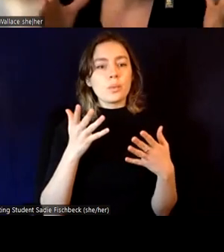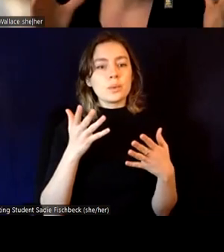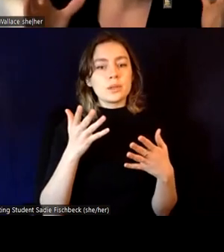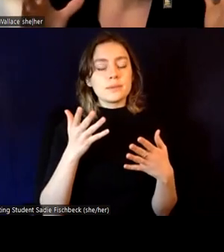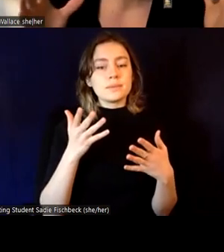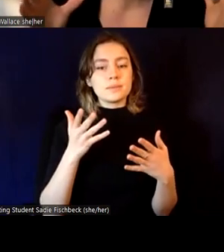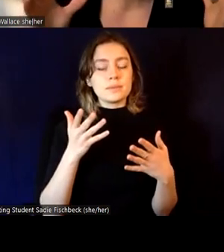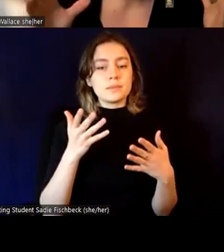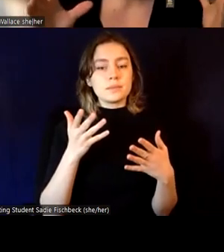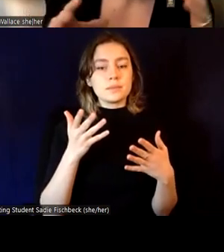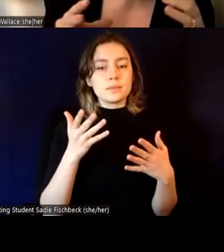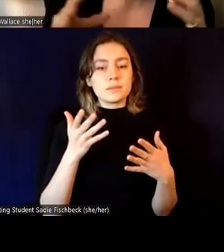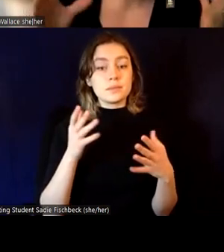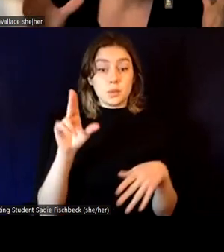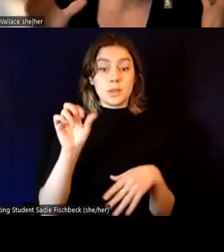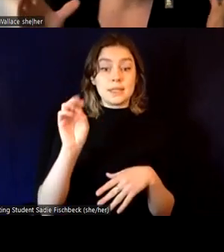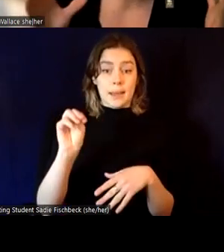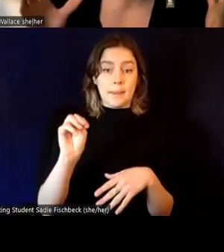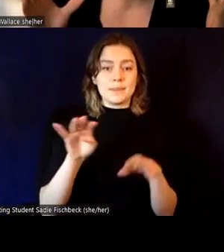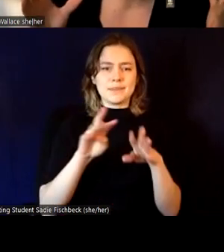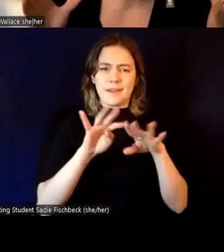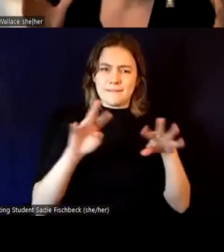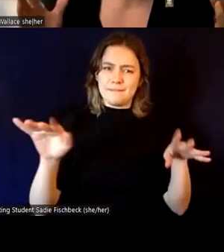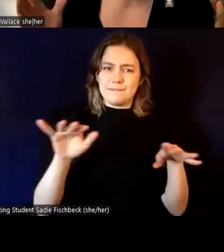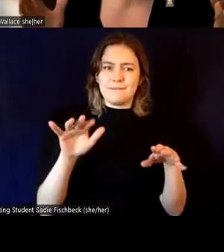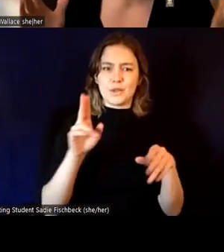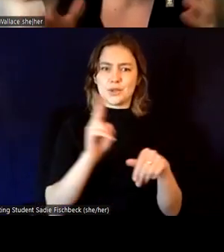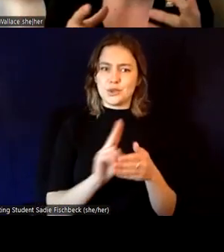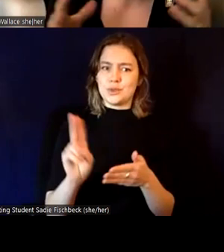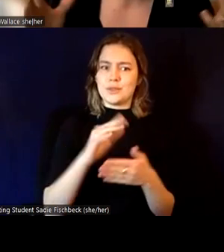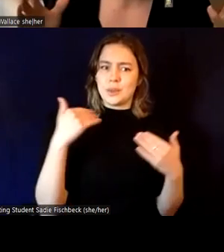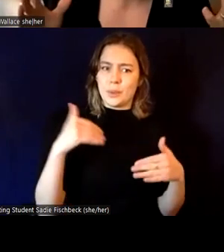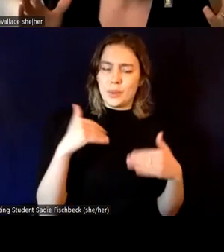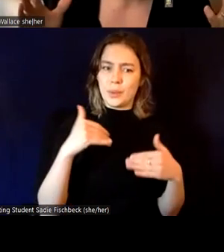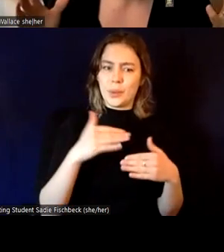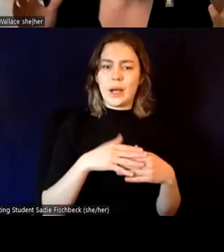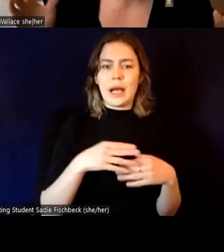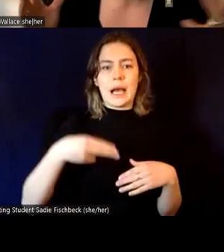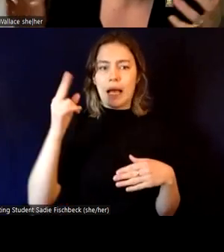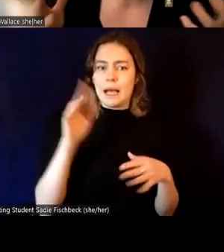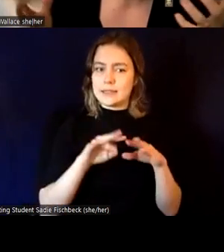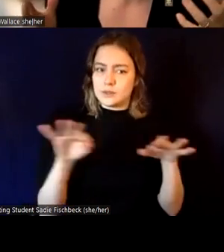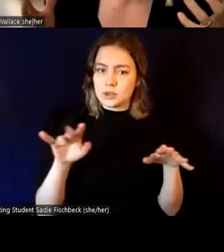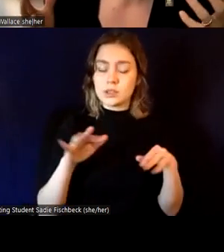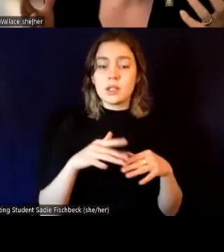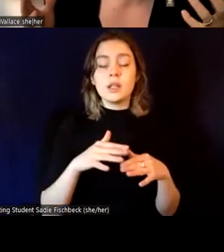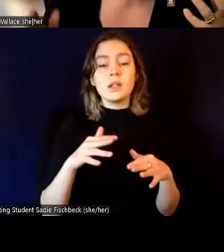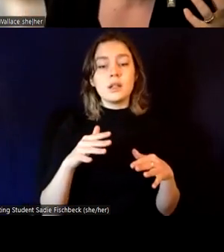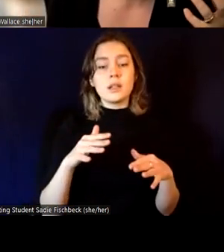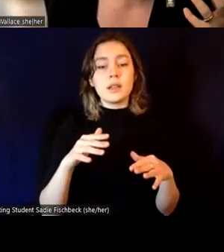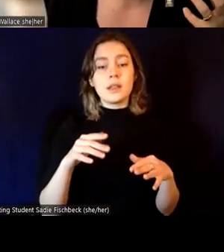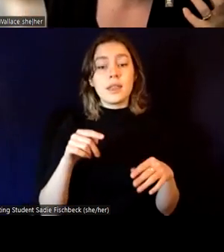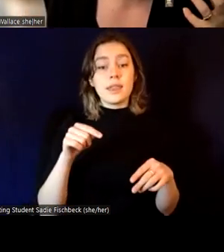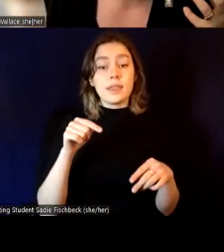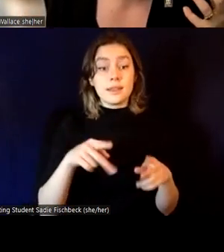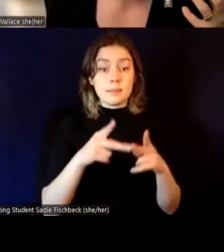one of the most diverse universities, if not the most diverse university in the state, based on the number of measures, but that means that also this is a place